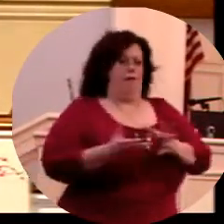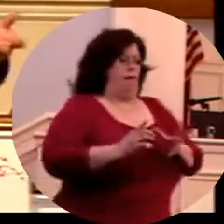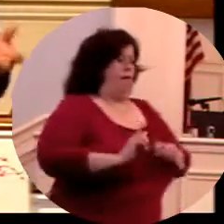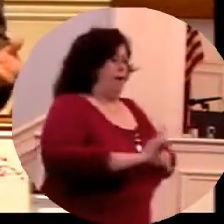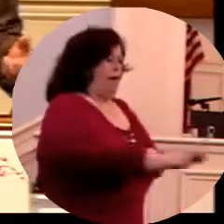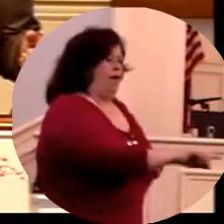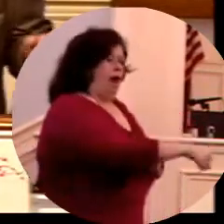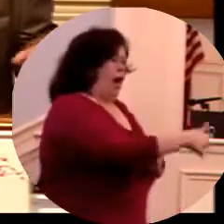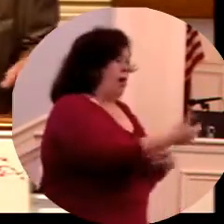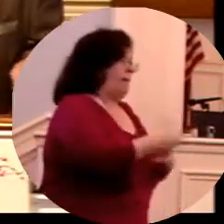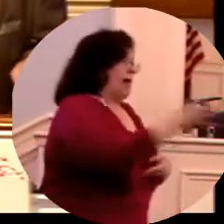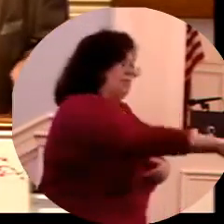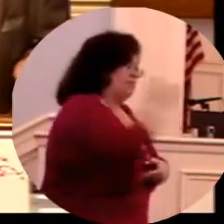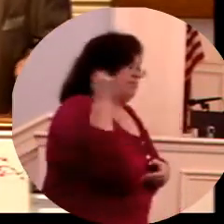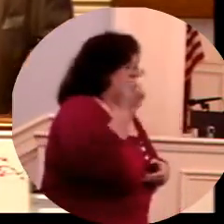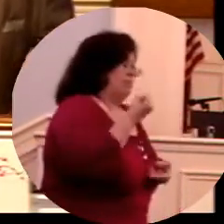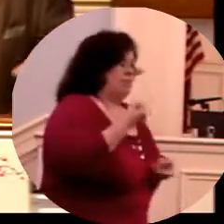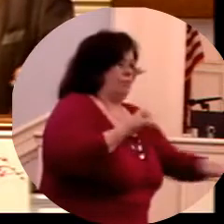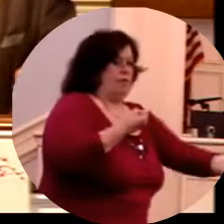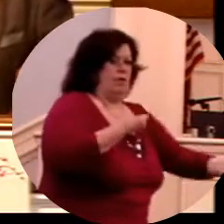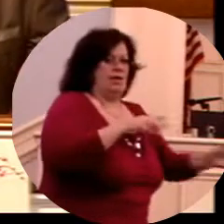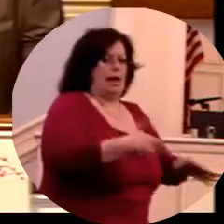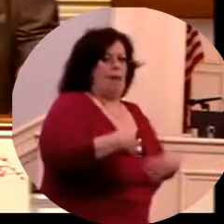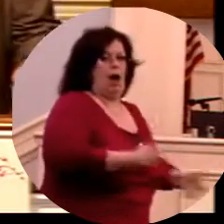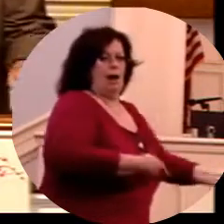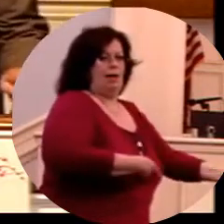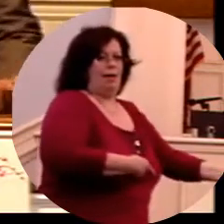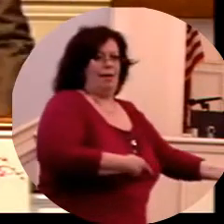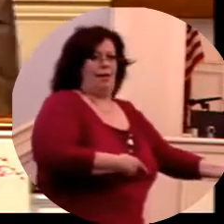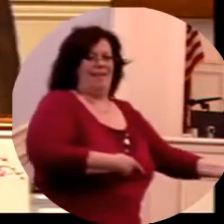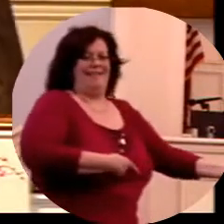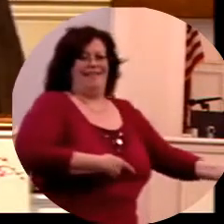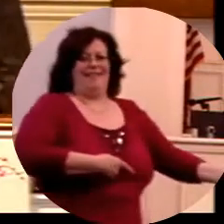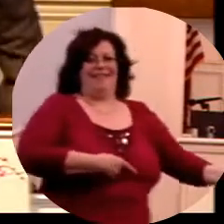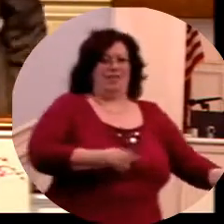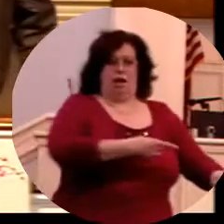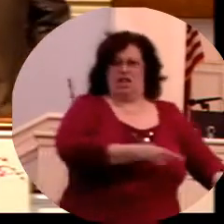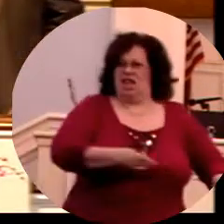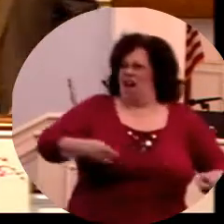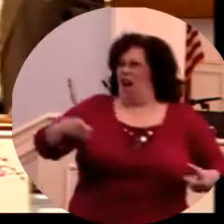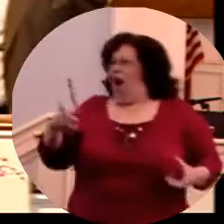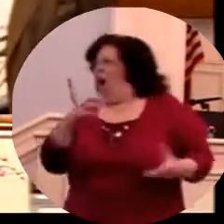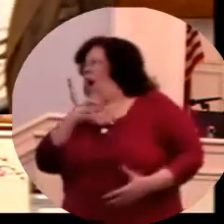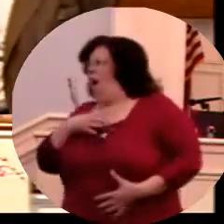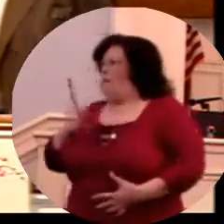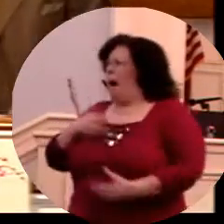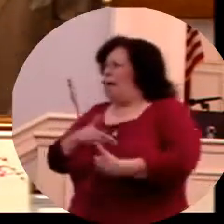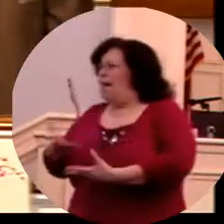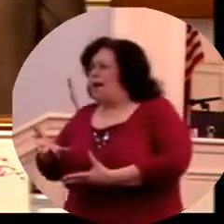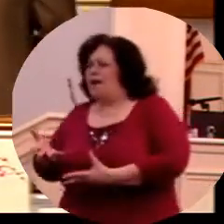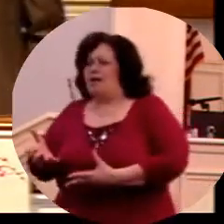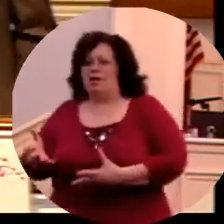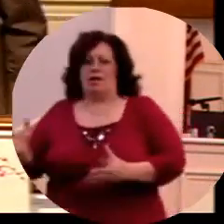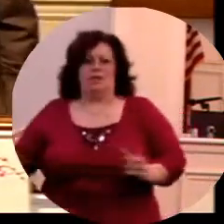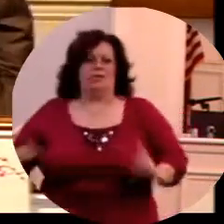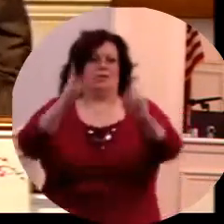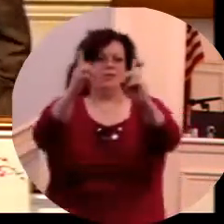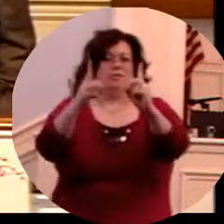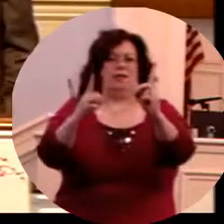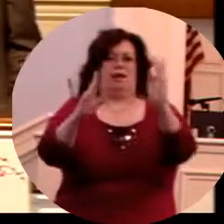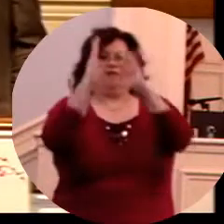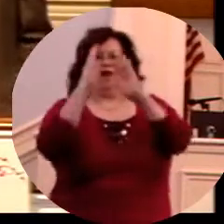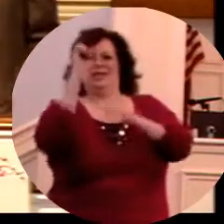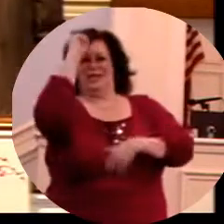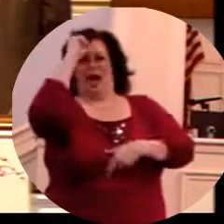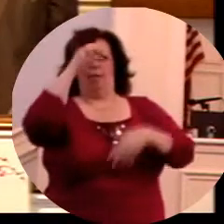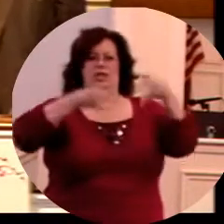mother and switched the children so that this thing went to the court. It went to trial. They went to the officials about it. And the other woman said,